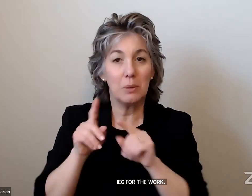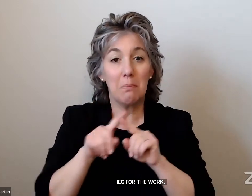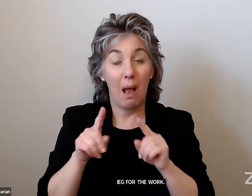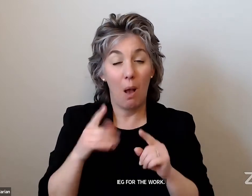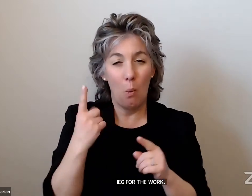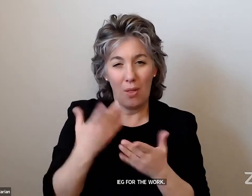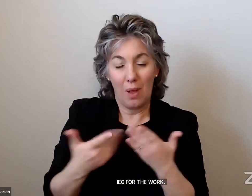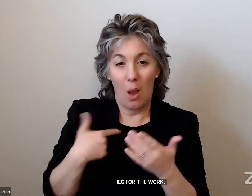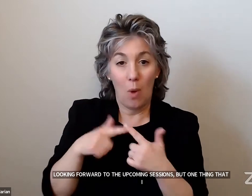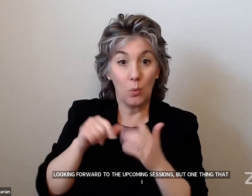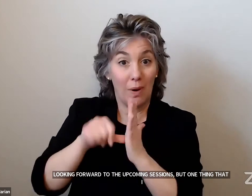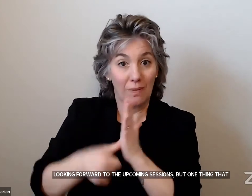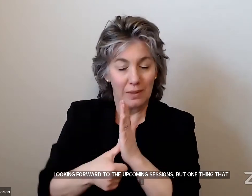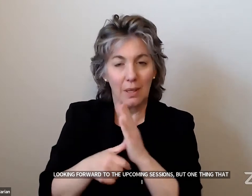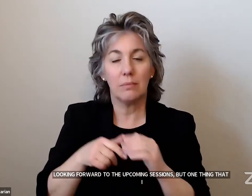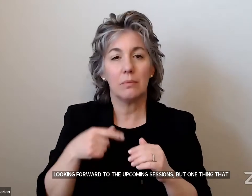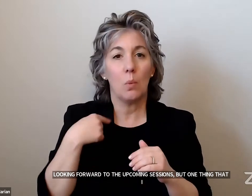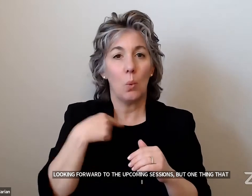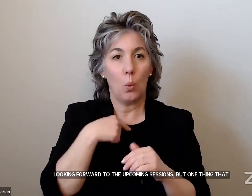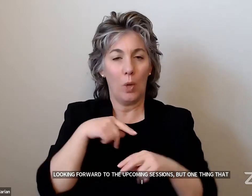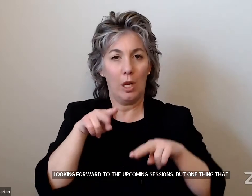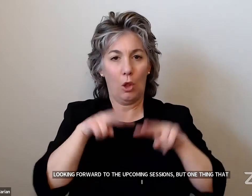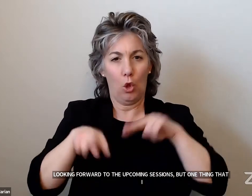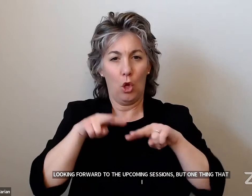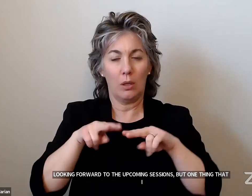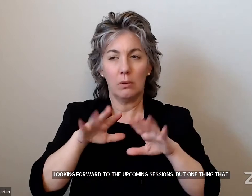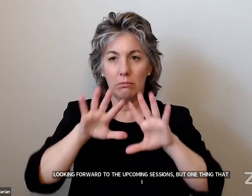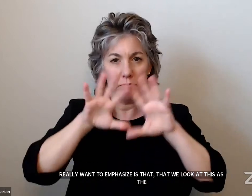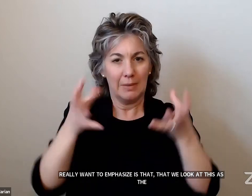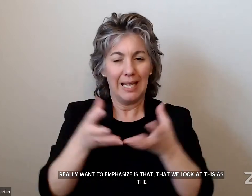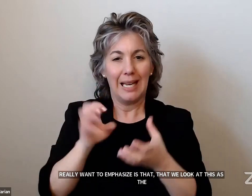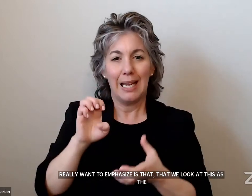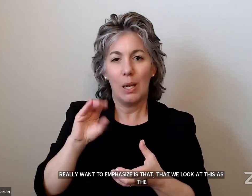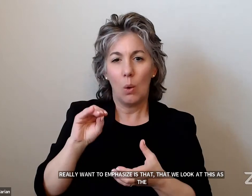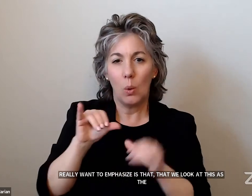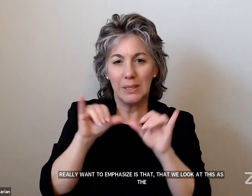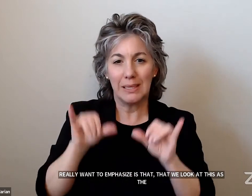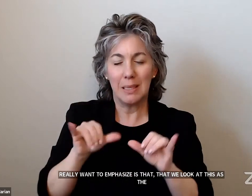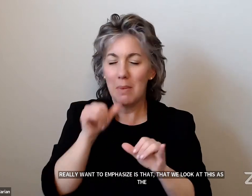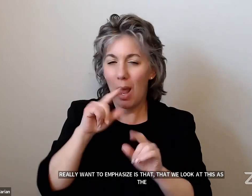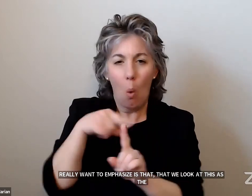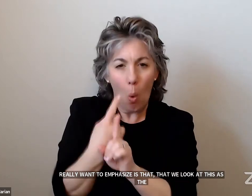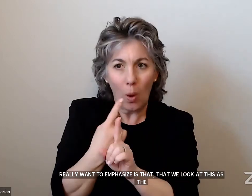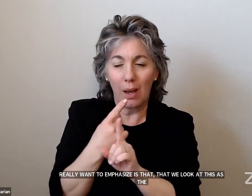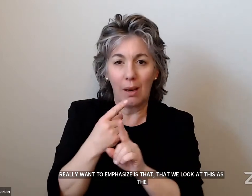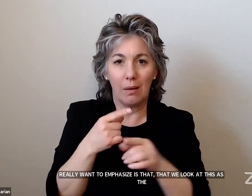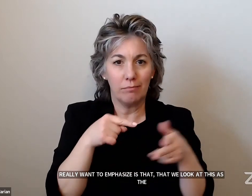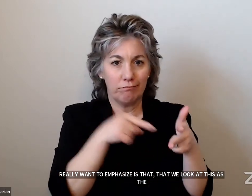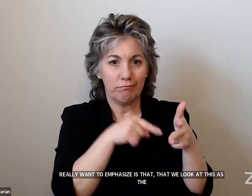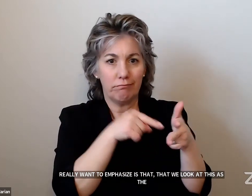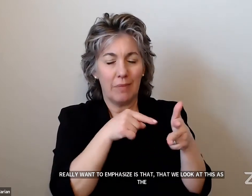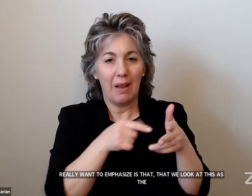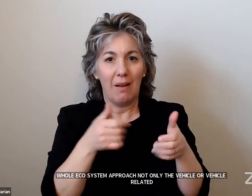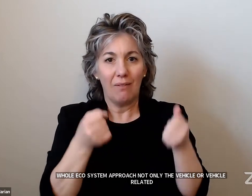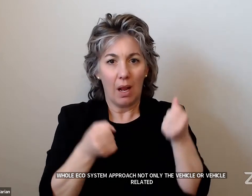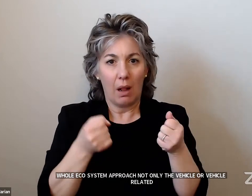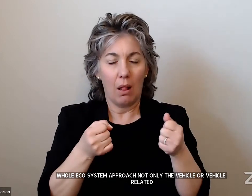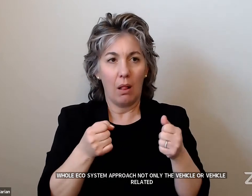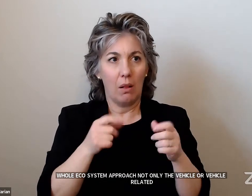is that we look at this as the whole ecosystem approach and not only the vehicle or vehicle-related issues of travel.